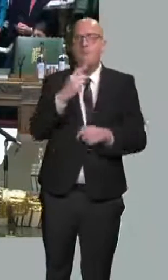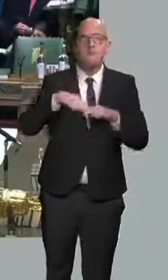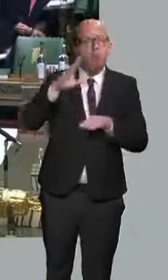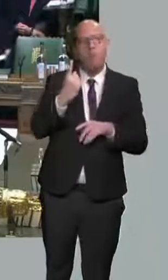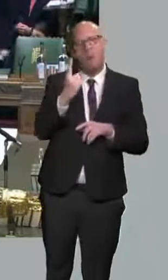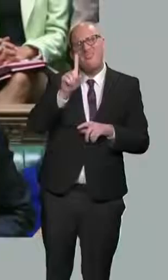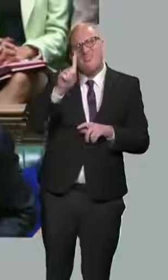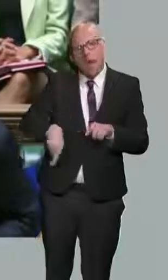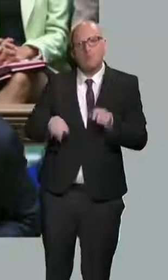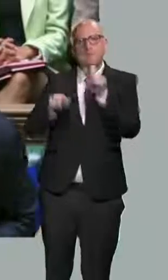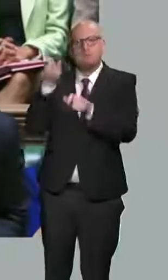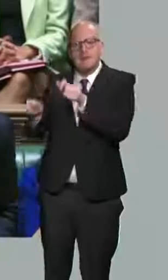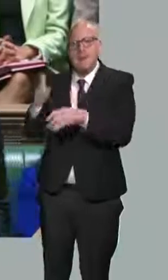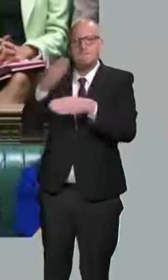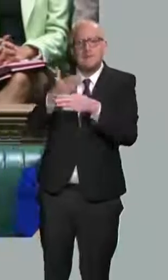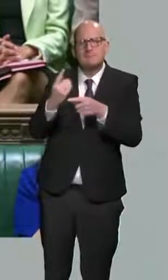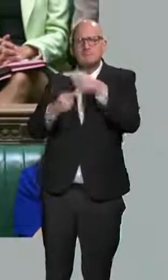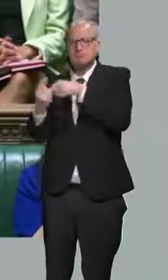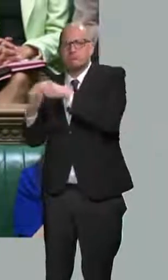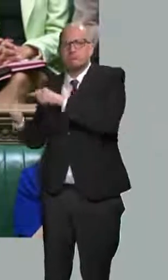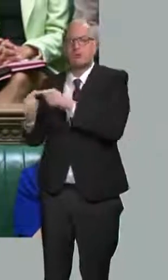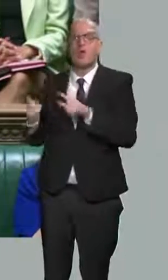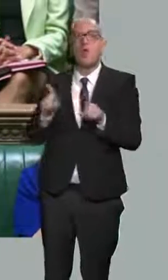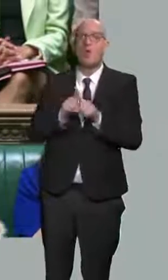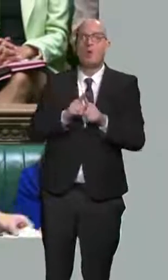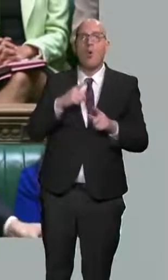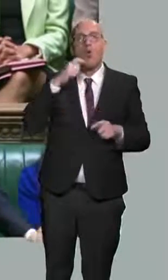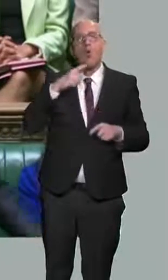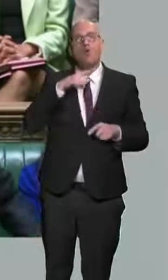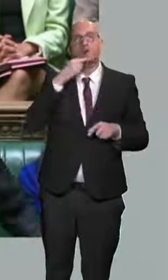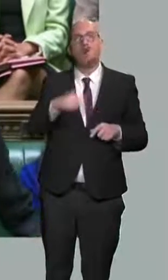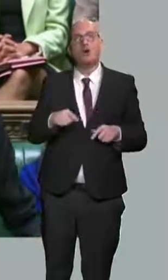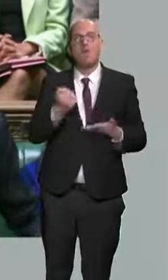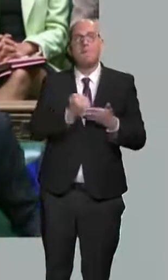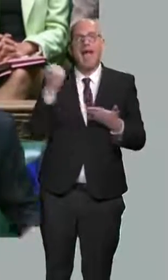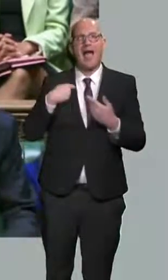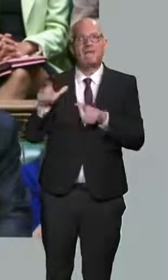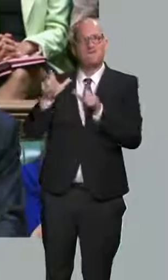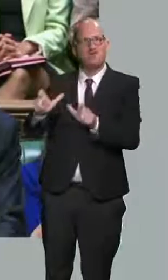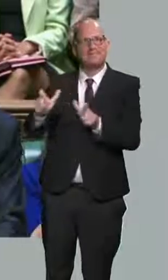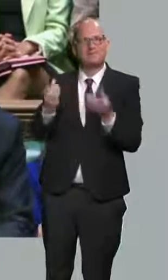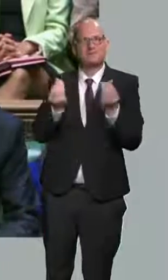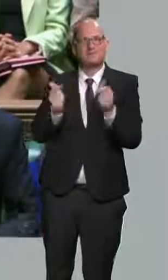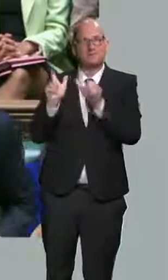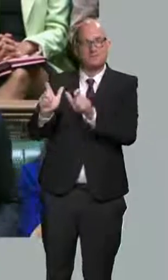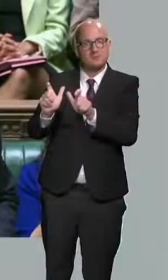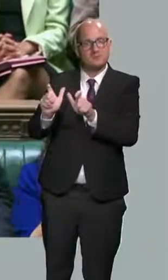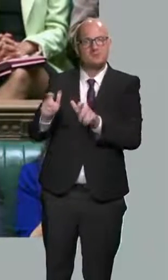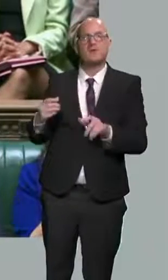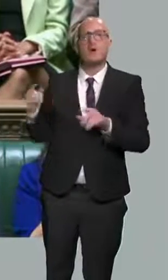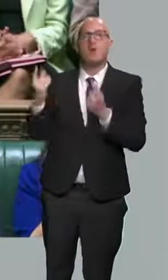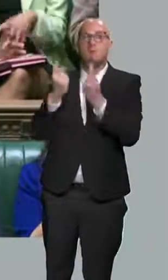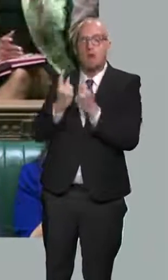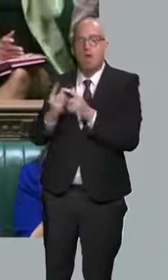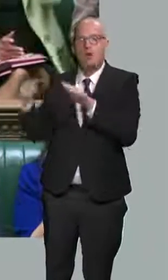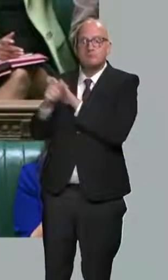subsidiaries, frozen the assets of major Russian banks, imposed punitive tariffs on tea products, restricted Russia's